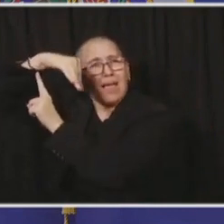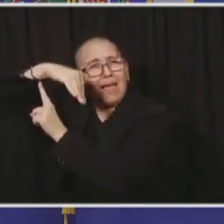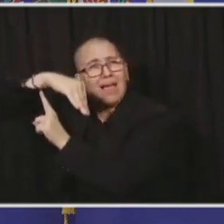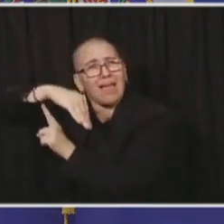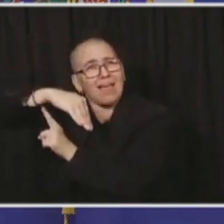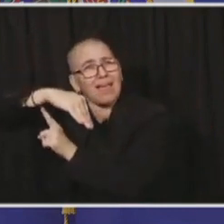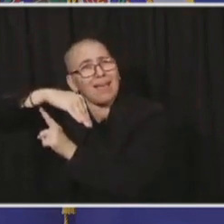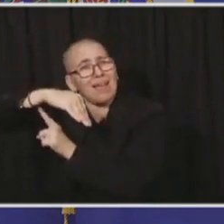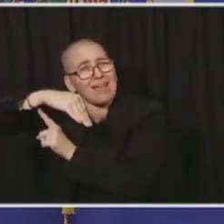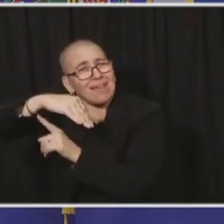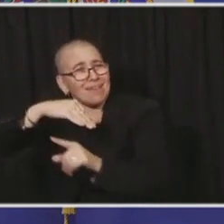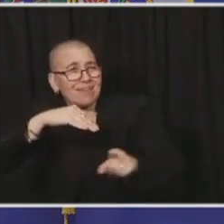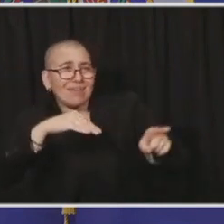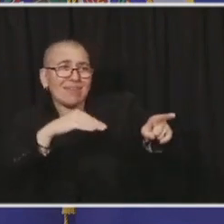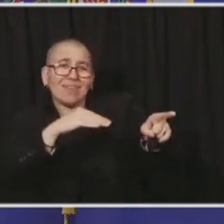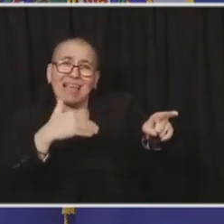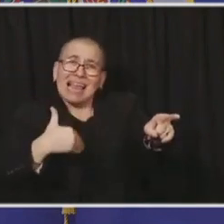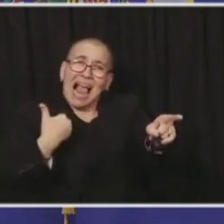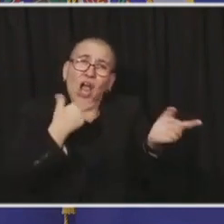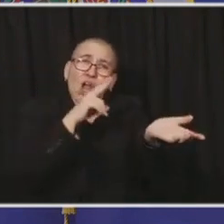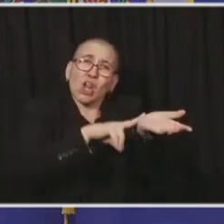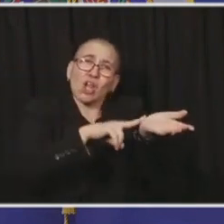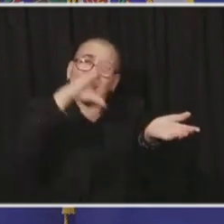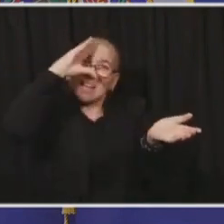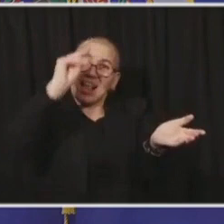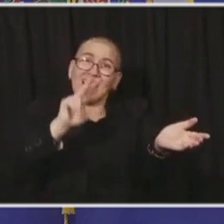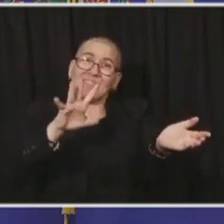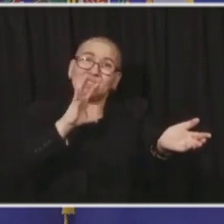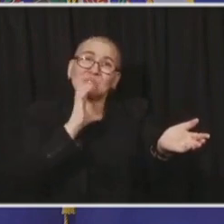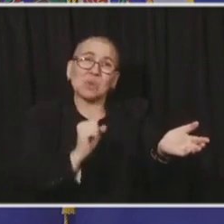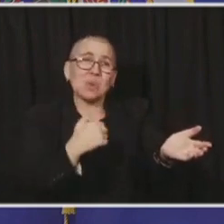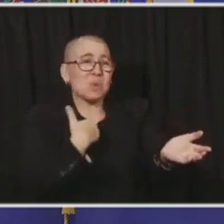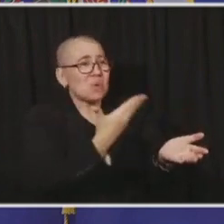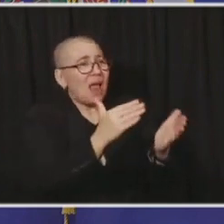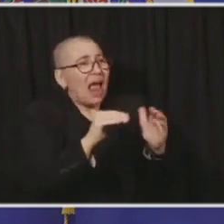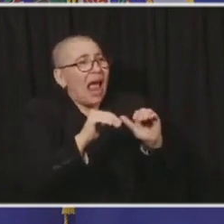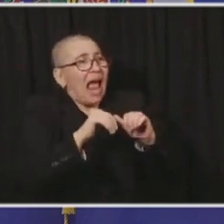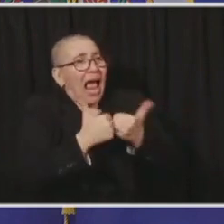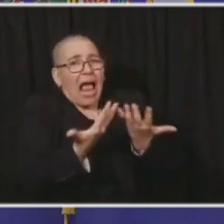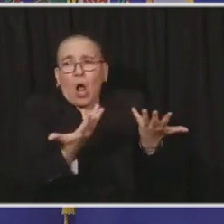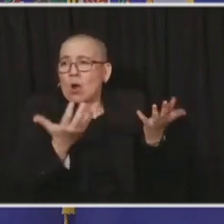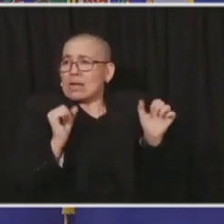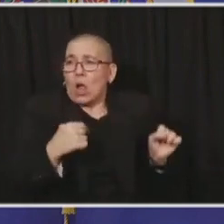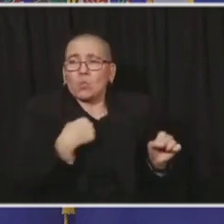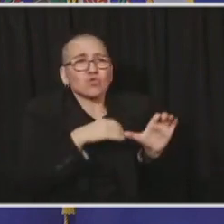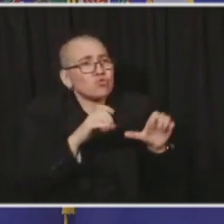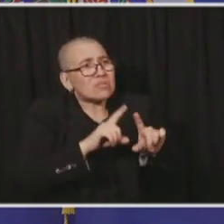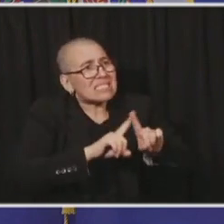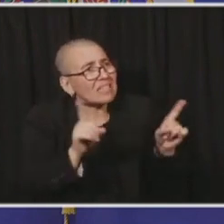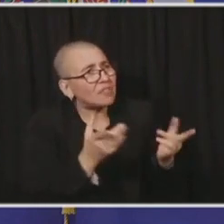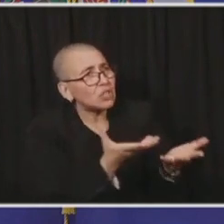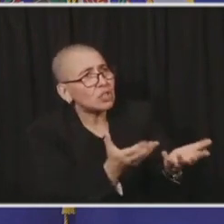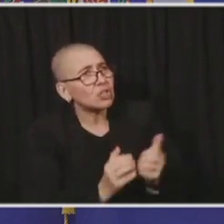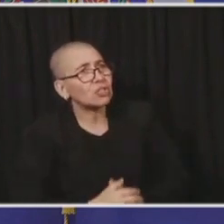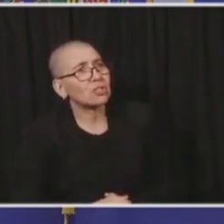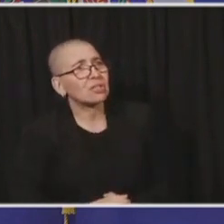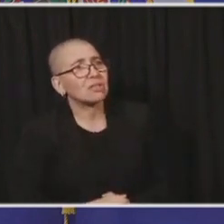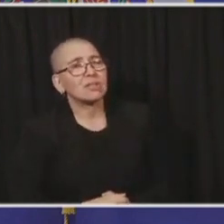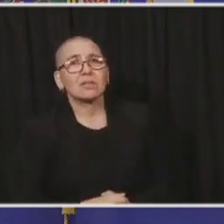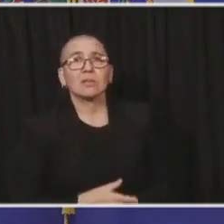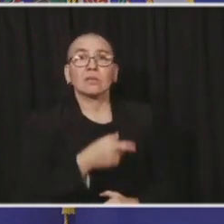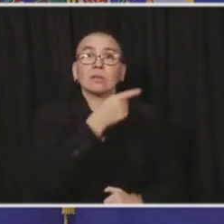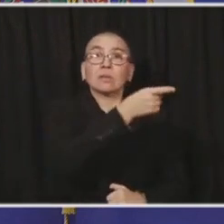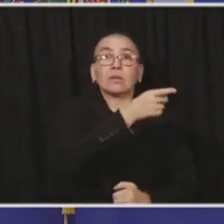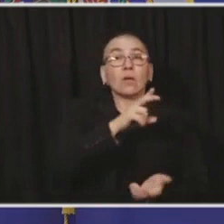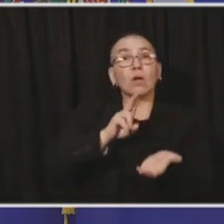I have frequently asked, what can we do differently? And our physicians and nurses and this young male nurse simply said,